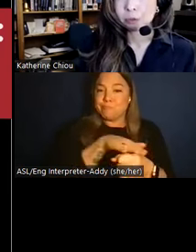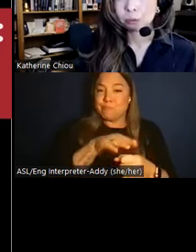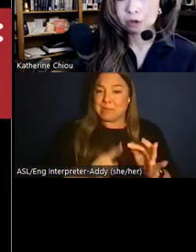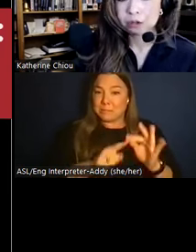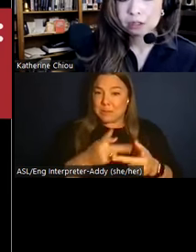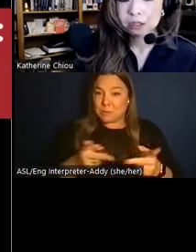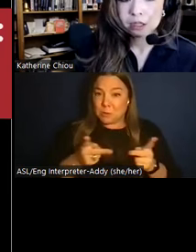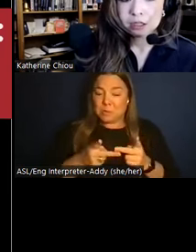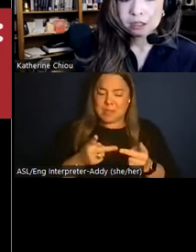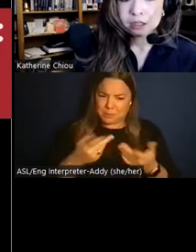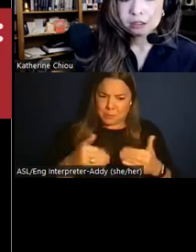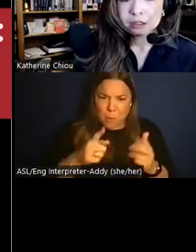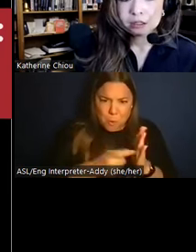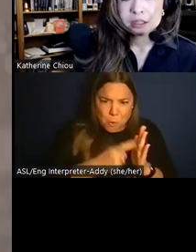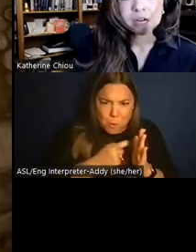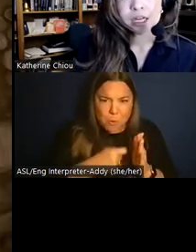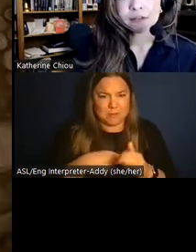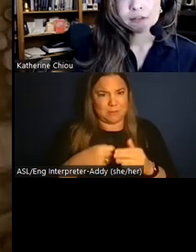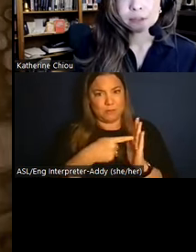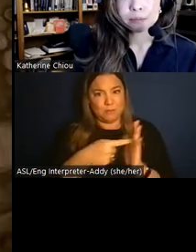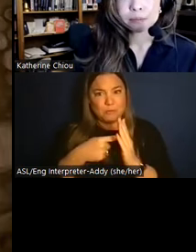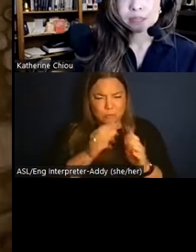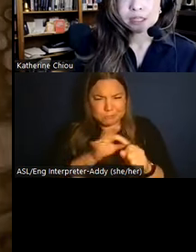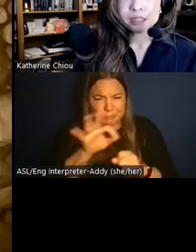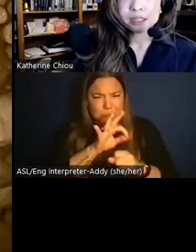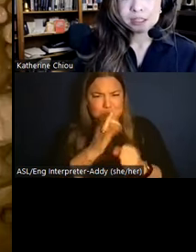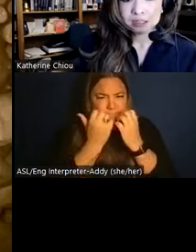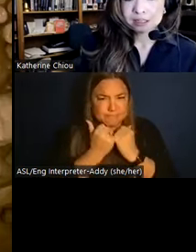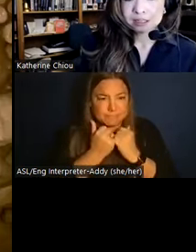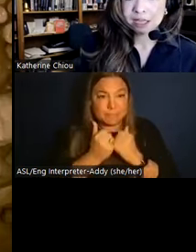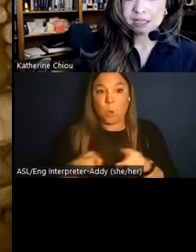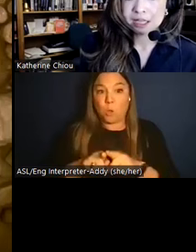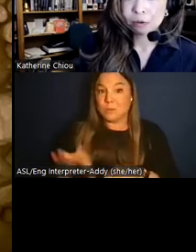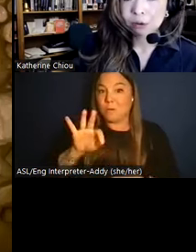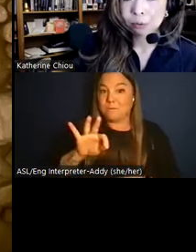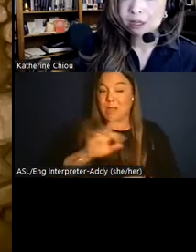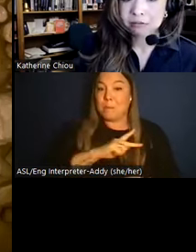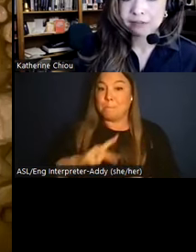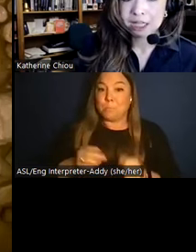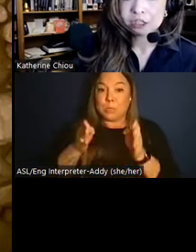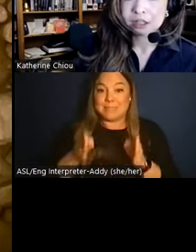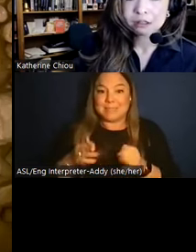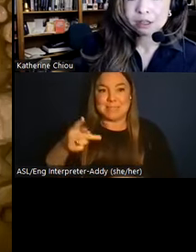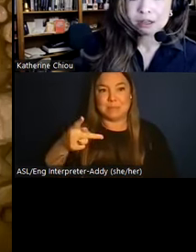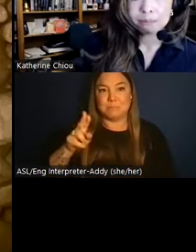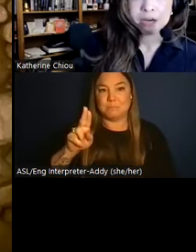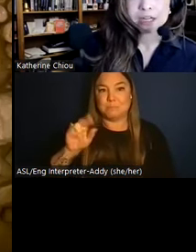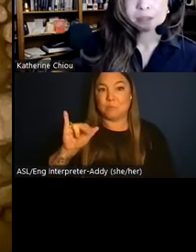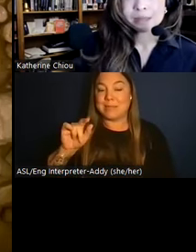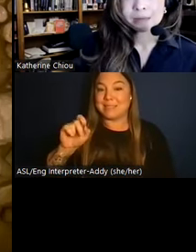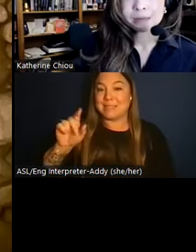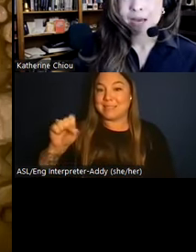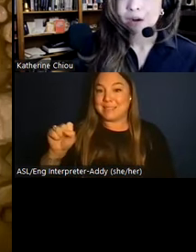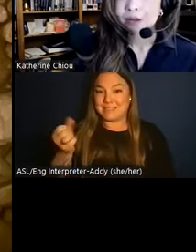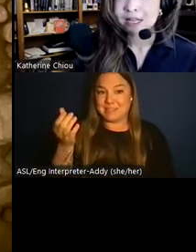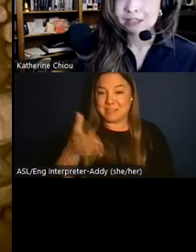spiritual world. The discovery of the priestess at the site in 1991 was a revelation. Buried with